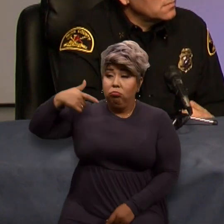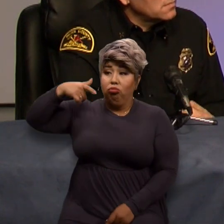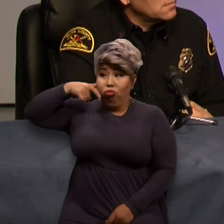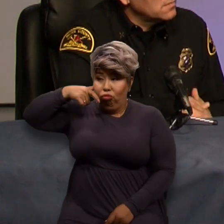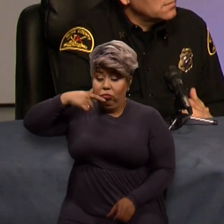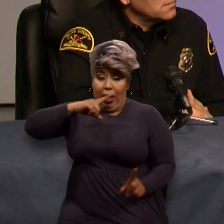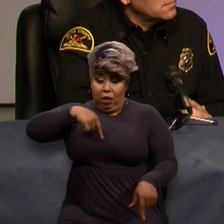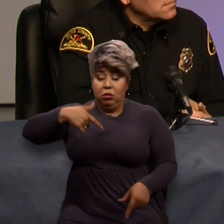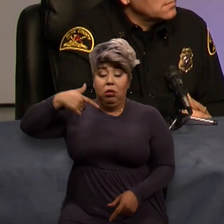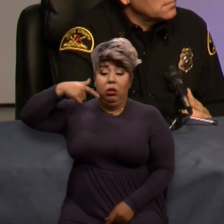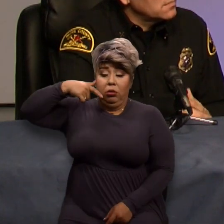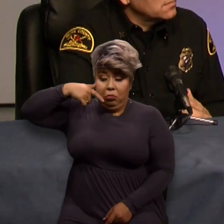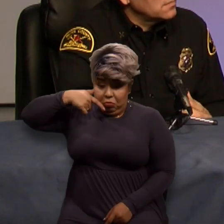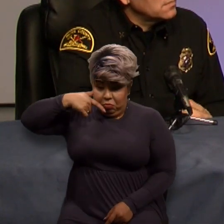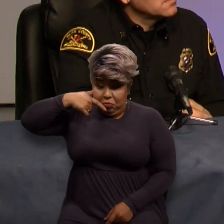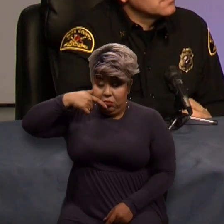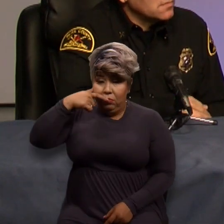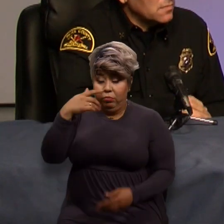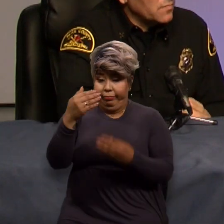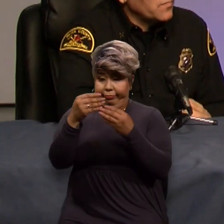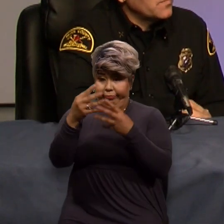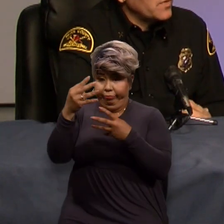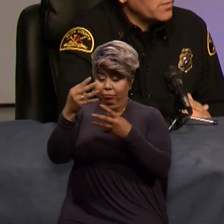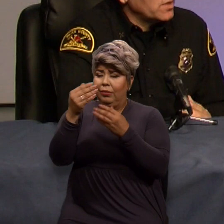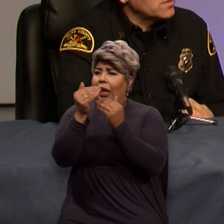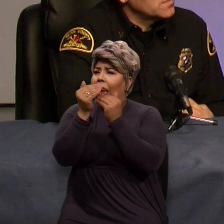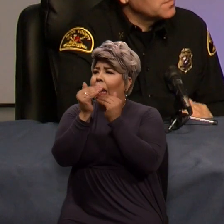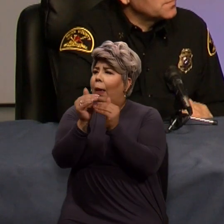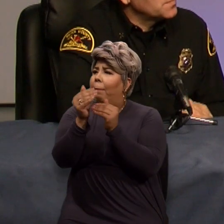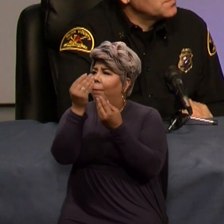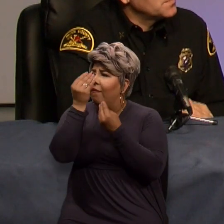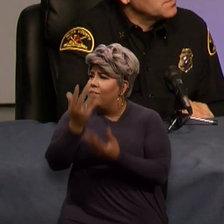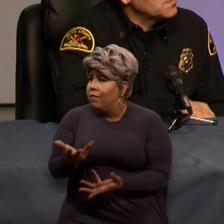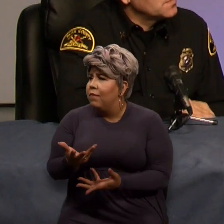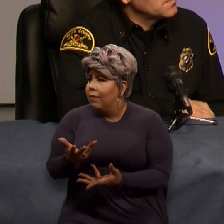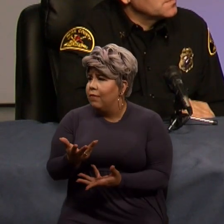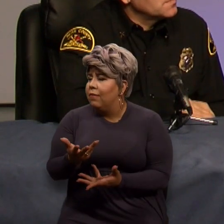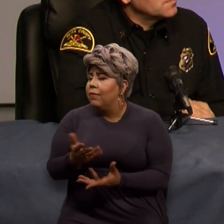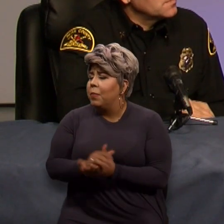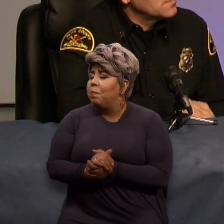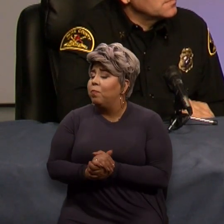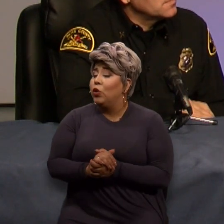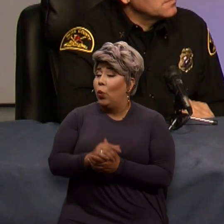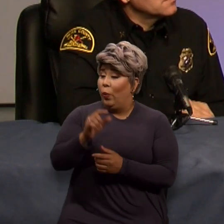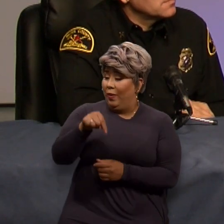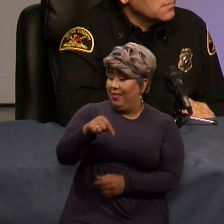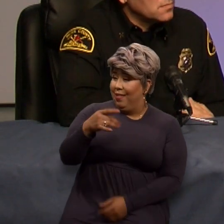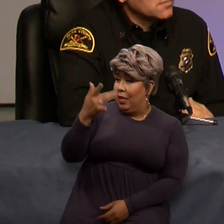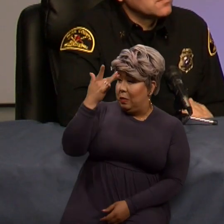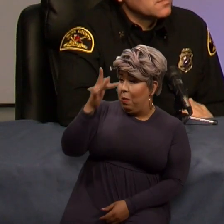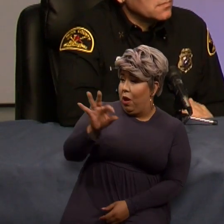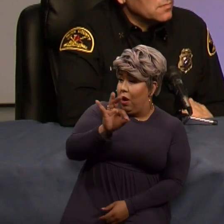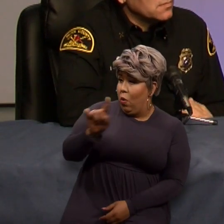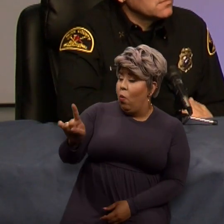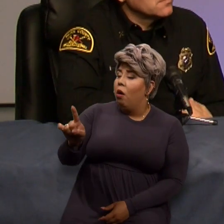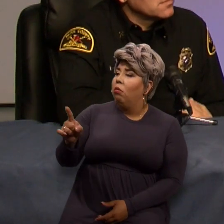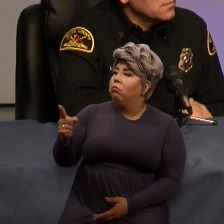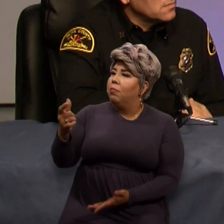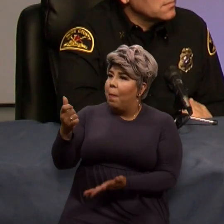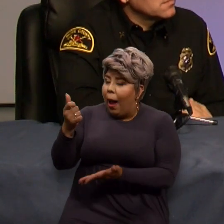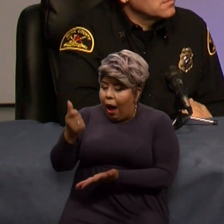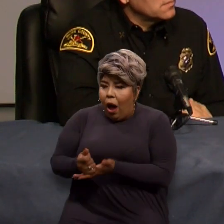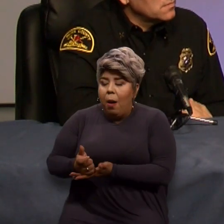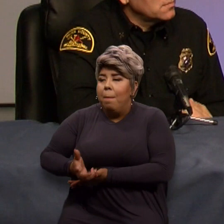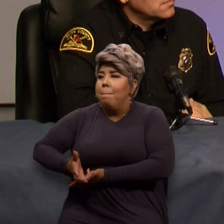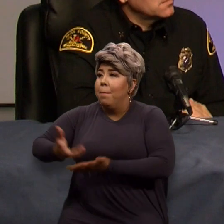traditionally given limited information, right? Very much. So this really does help first responders before